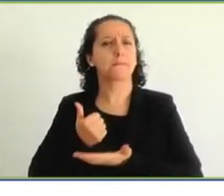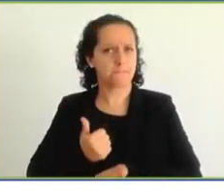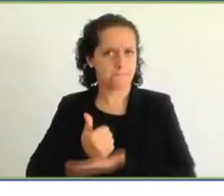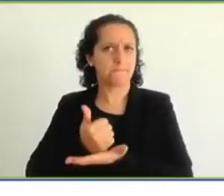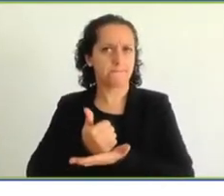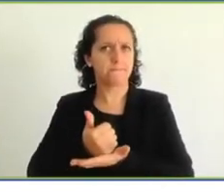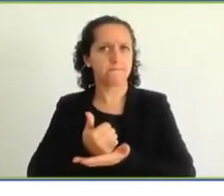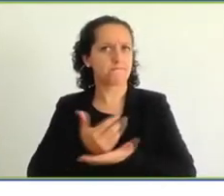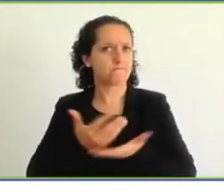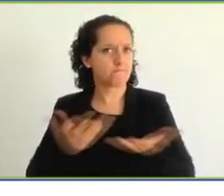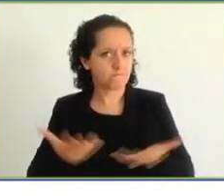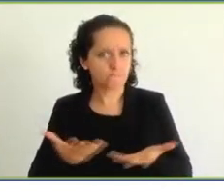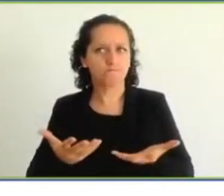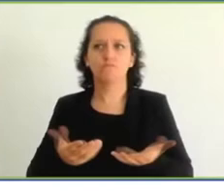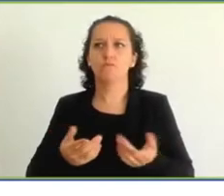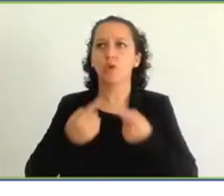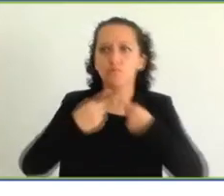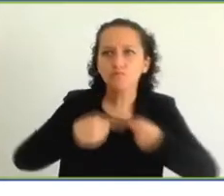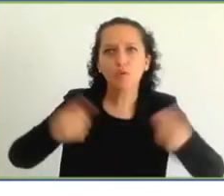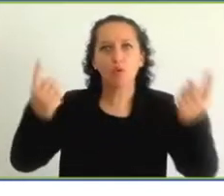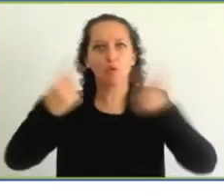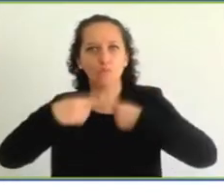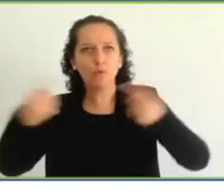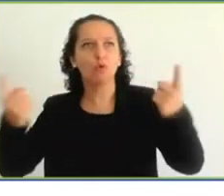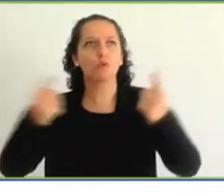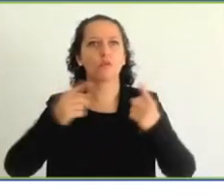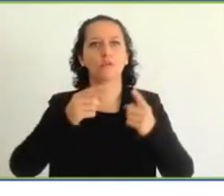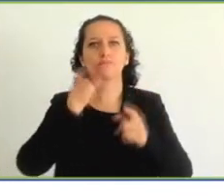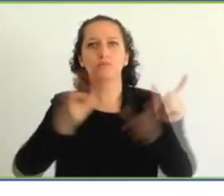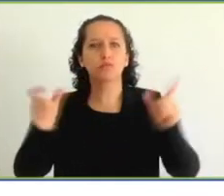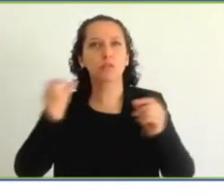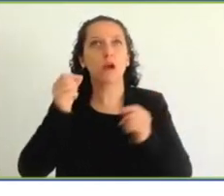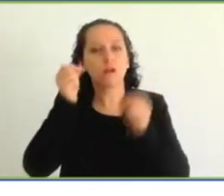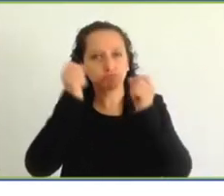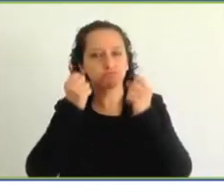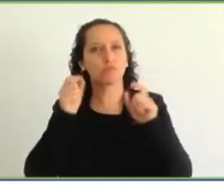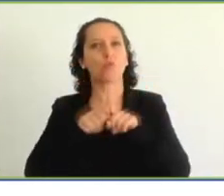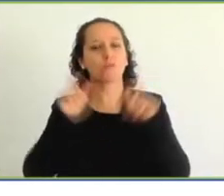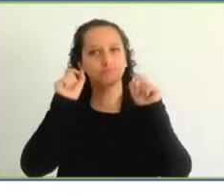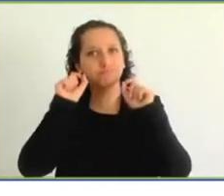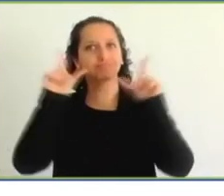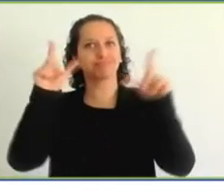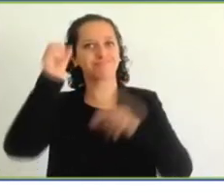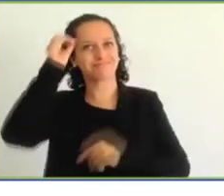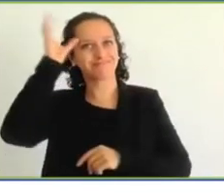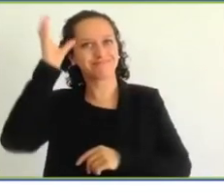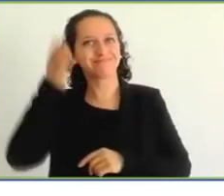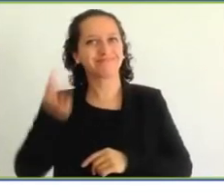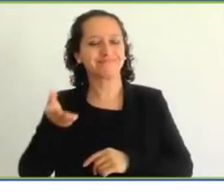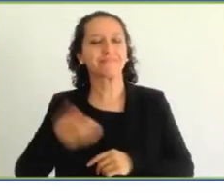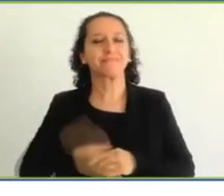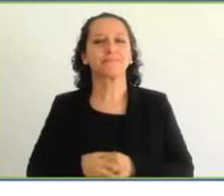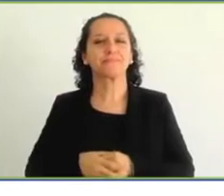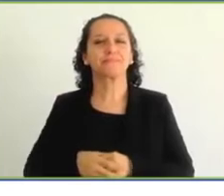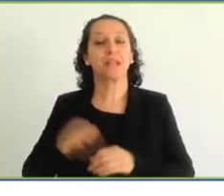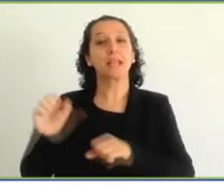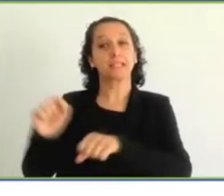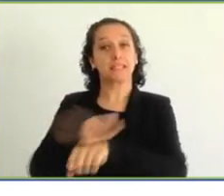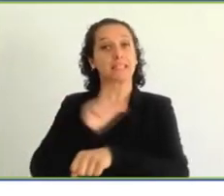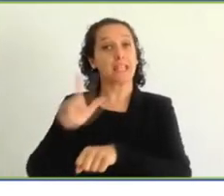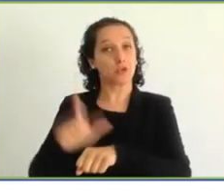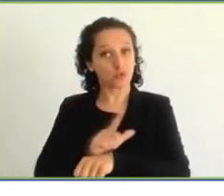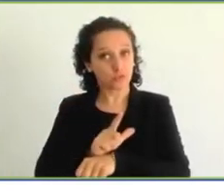campaign and capacity building in St. Lucia, where we'll be doing some billboards, some facial masks. are going back into the schools